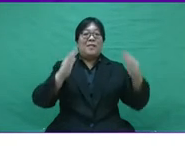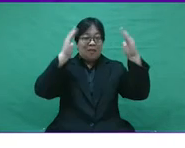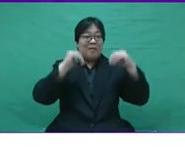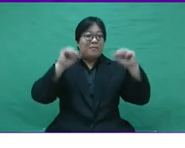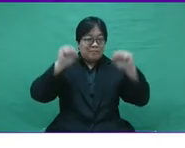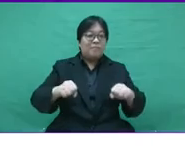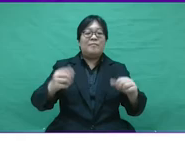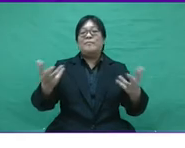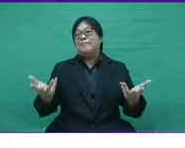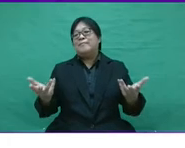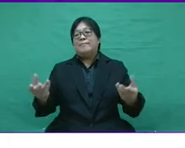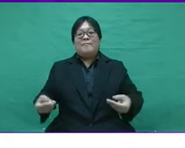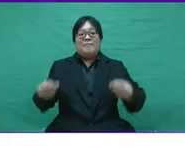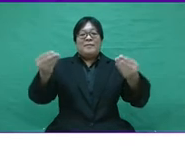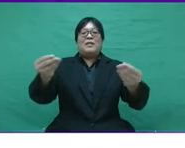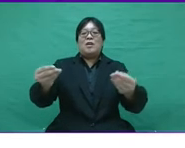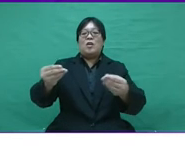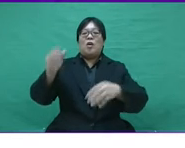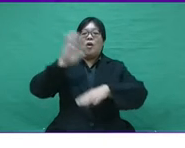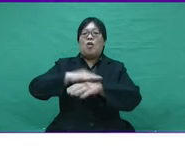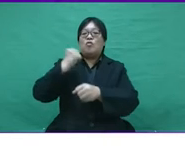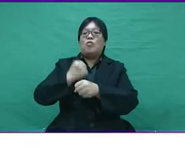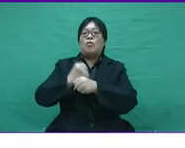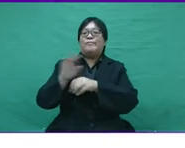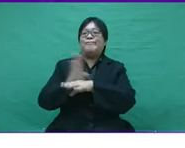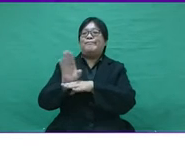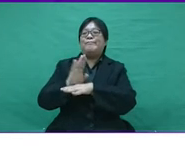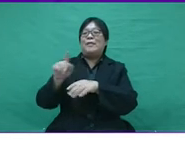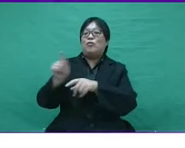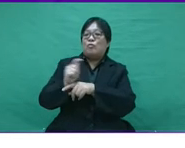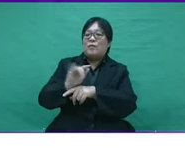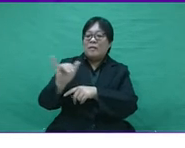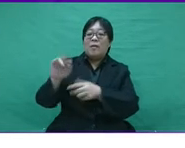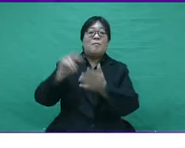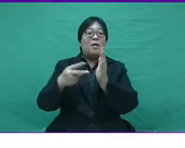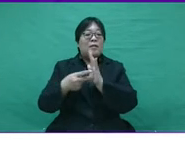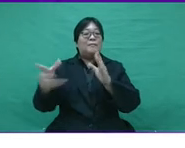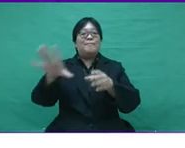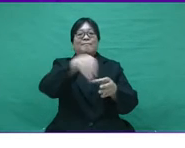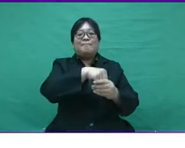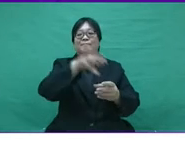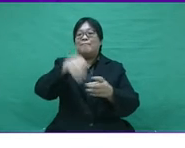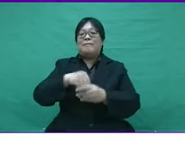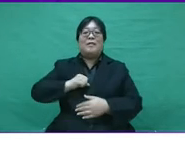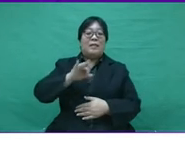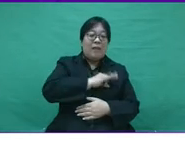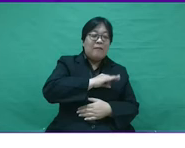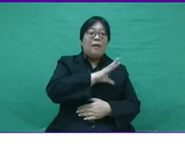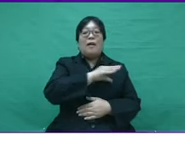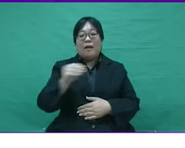them expect to be giving on the job training. Therefore,